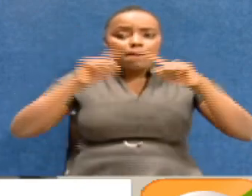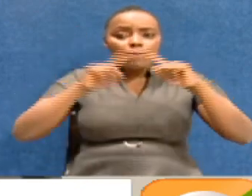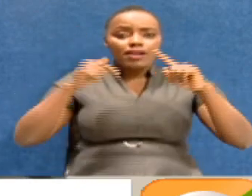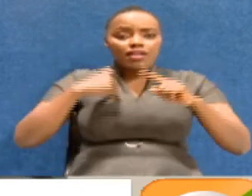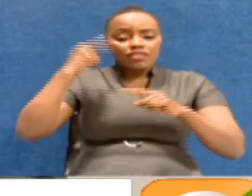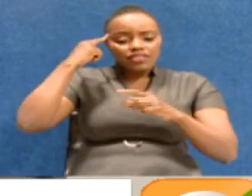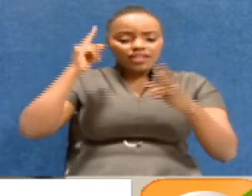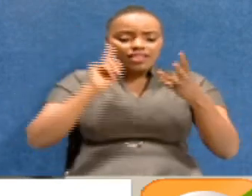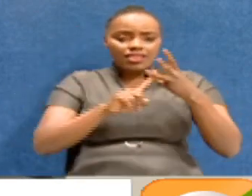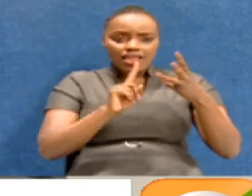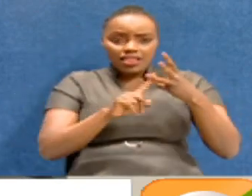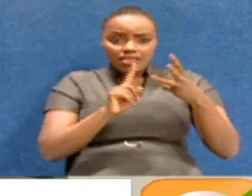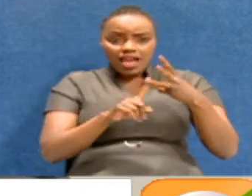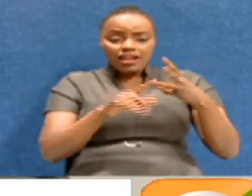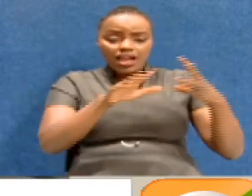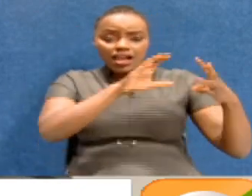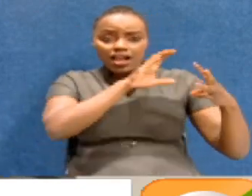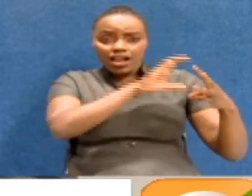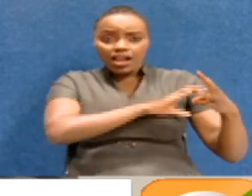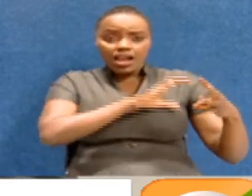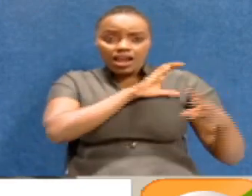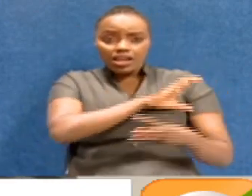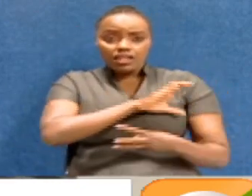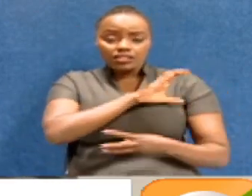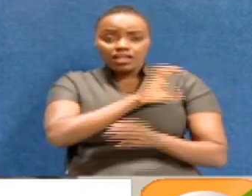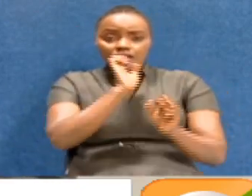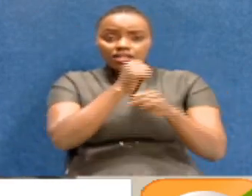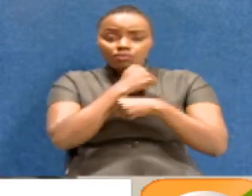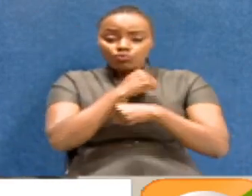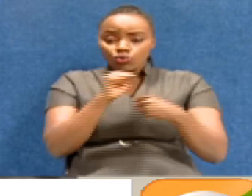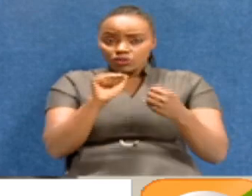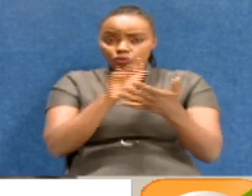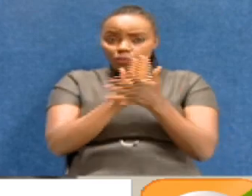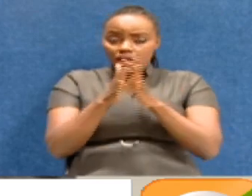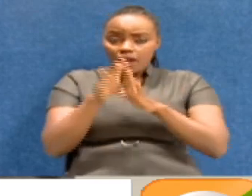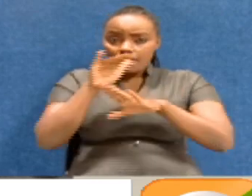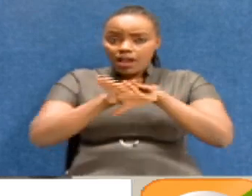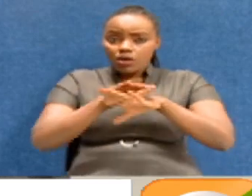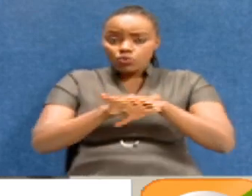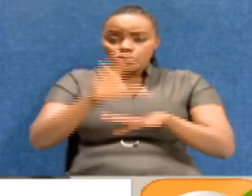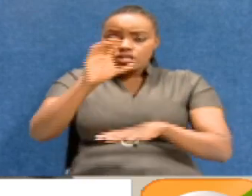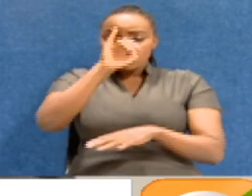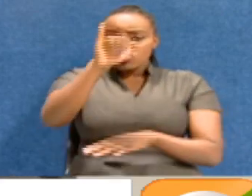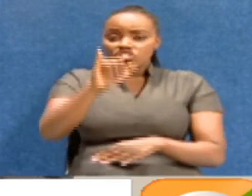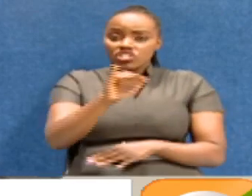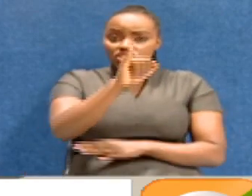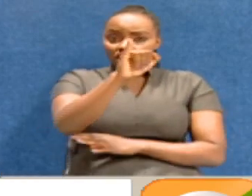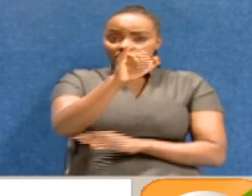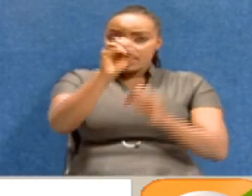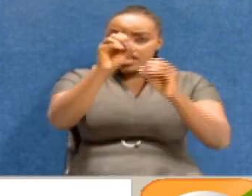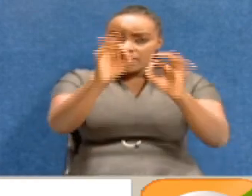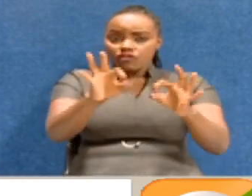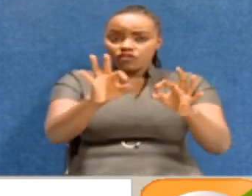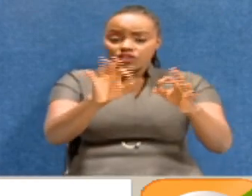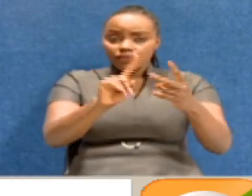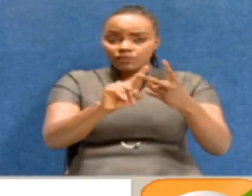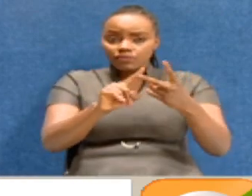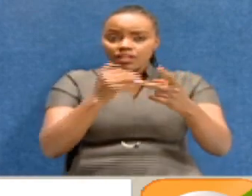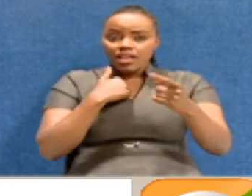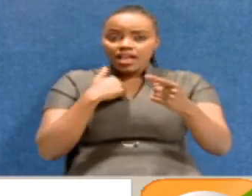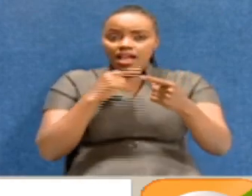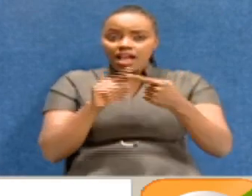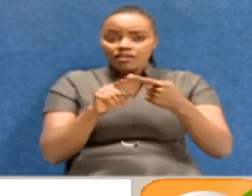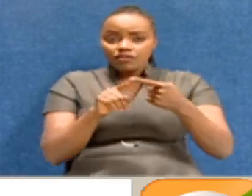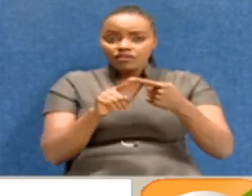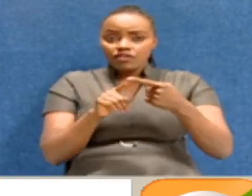I think the third attribute is you cannot be a good chief justice. If you have high